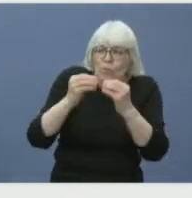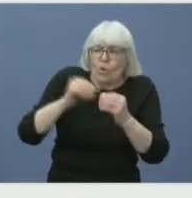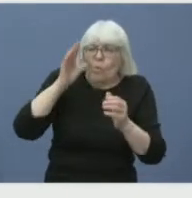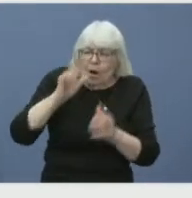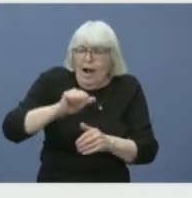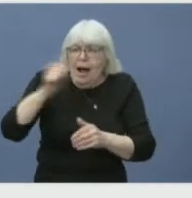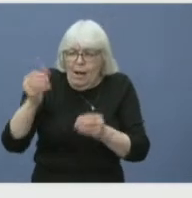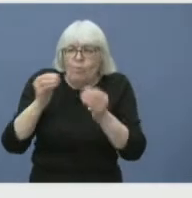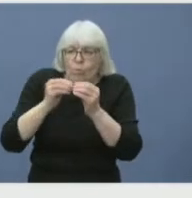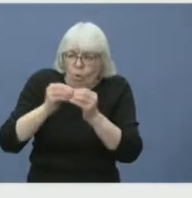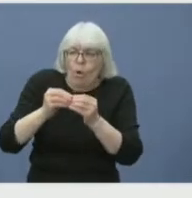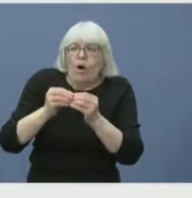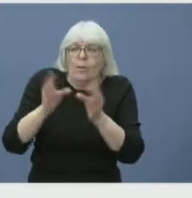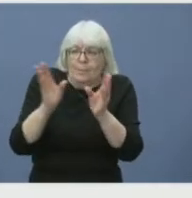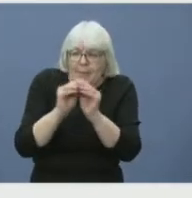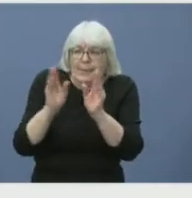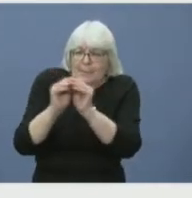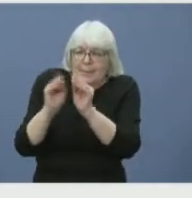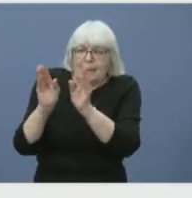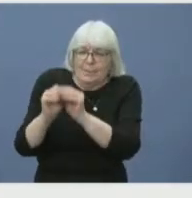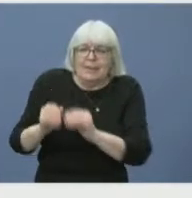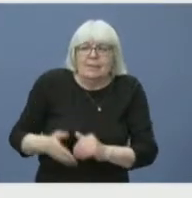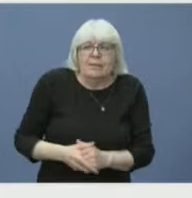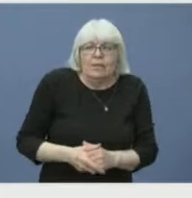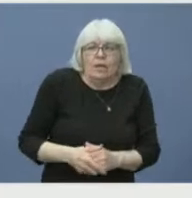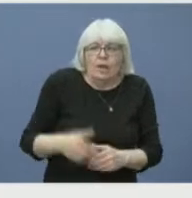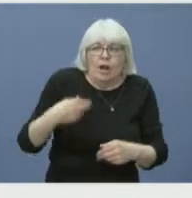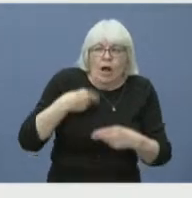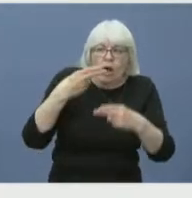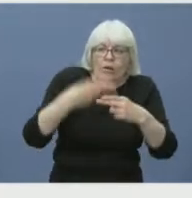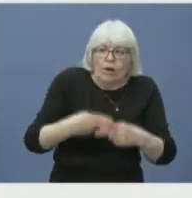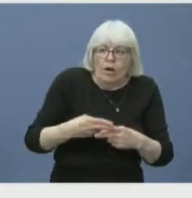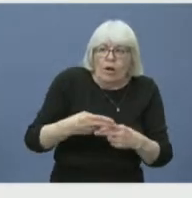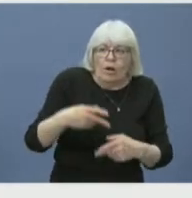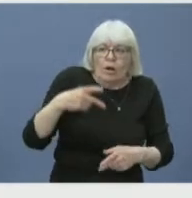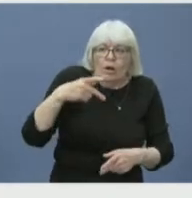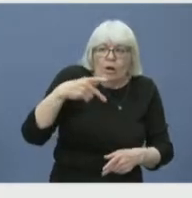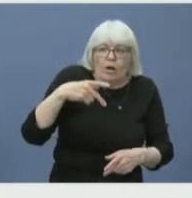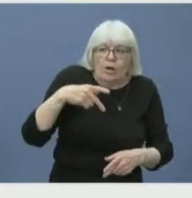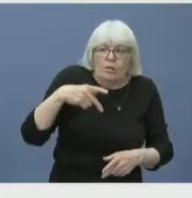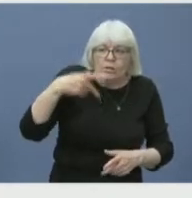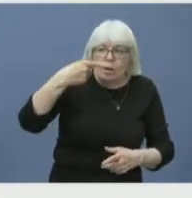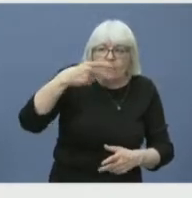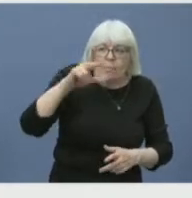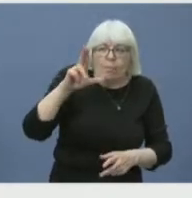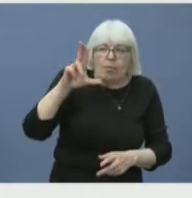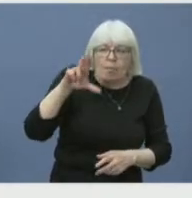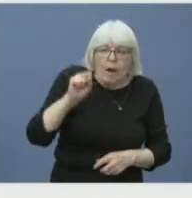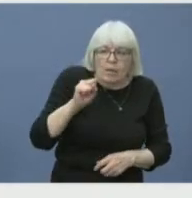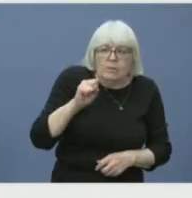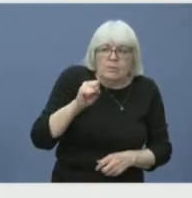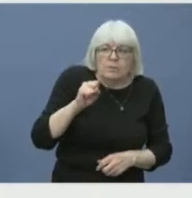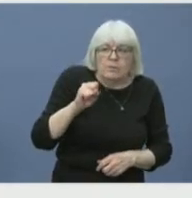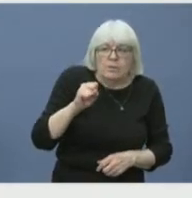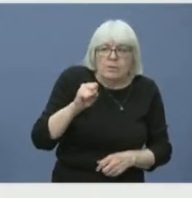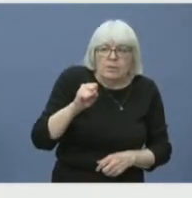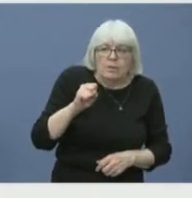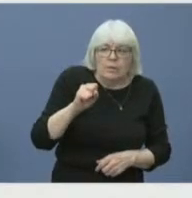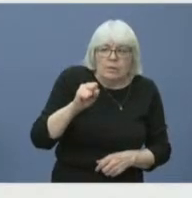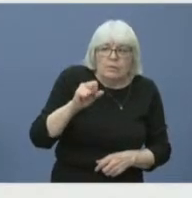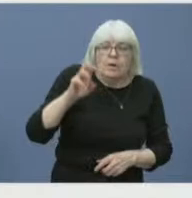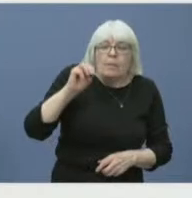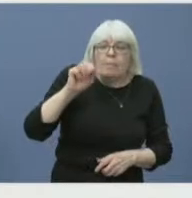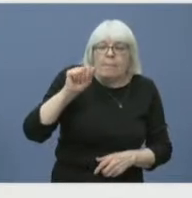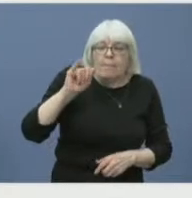a plus mailbox, as you'll call it, HRM EMO mailbox, where residents, we have hundreds and hundreds